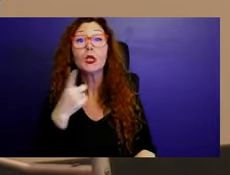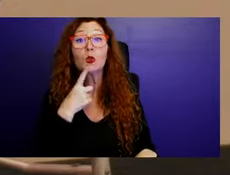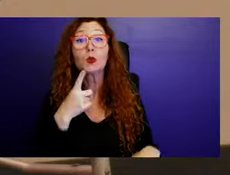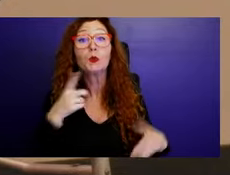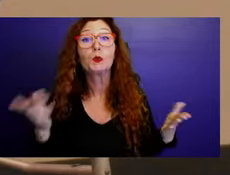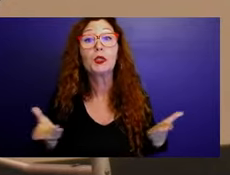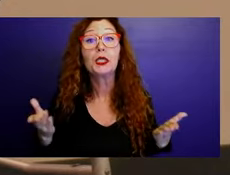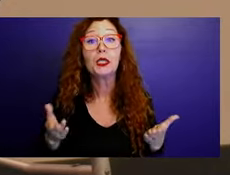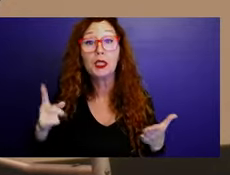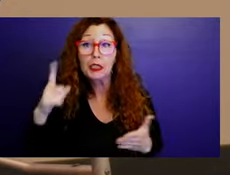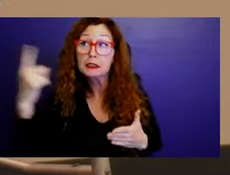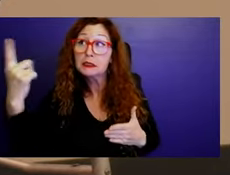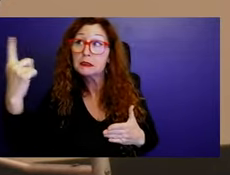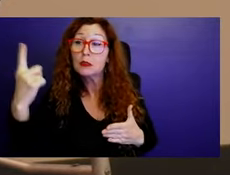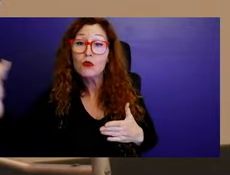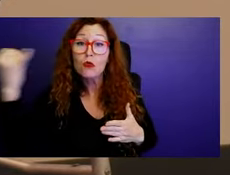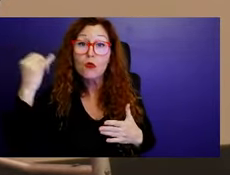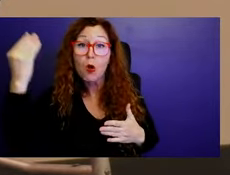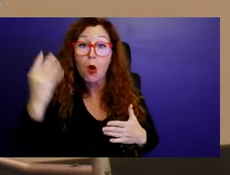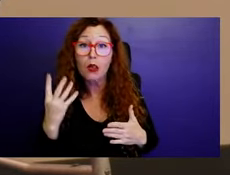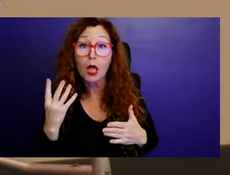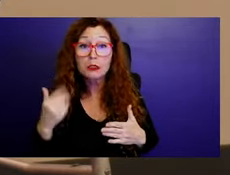and we were allowed to be in.